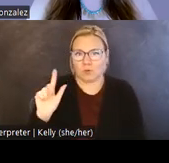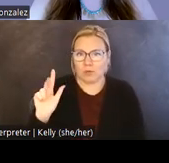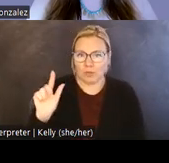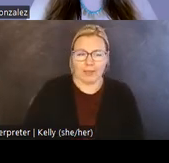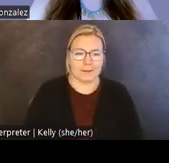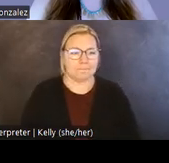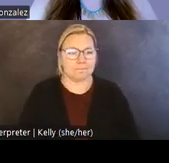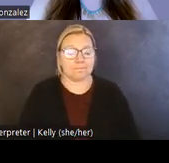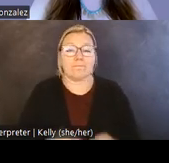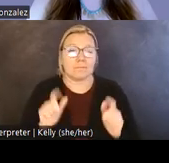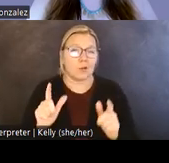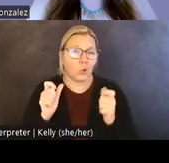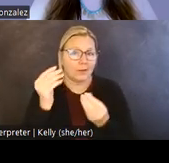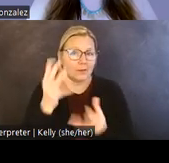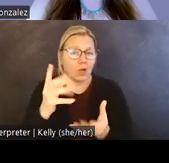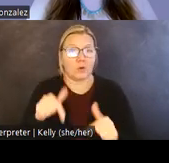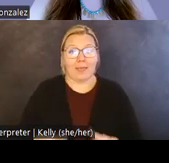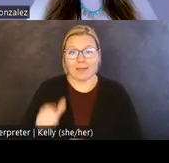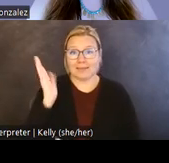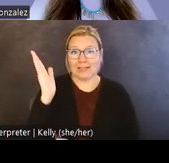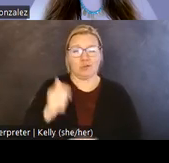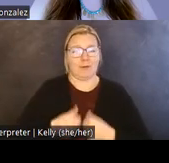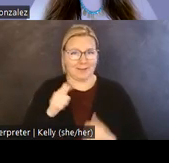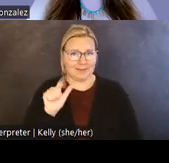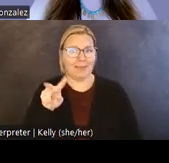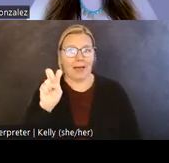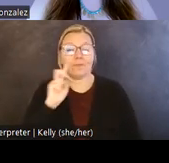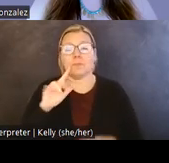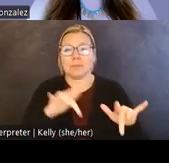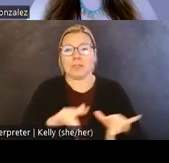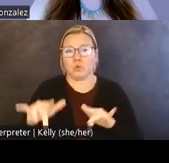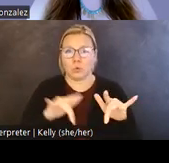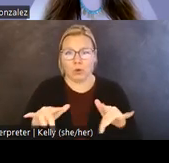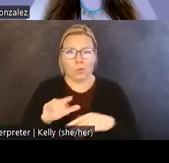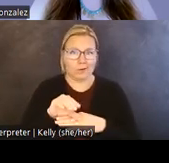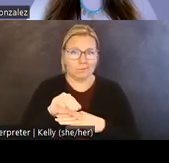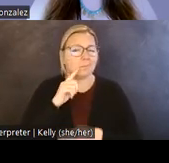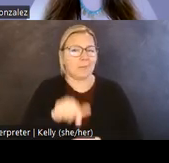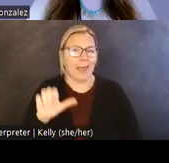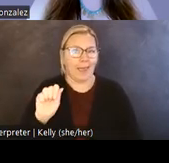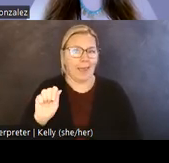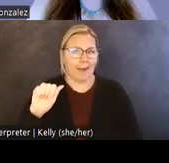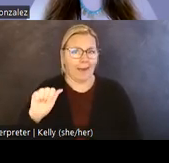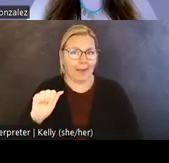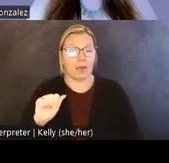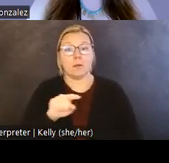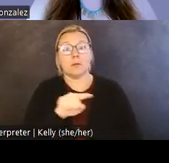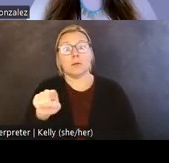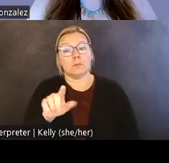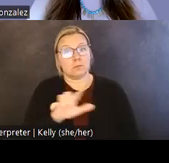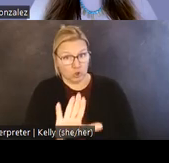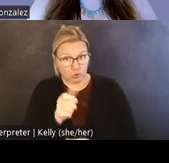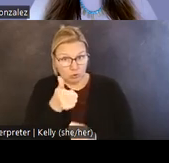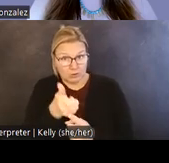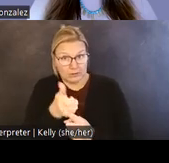Just a quick note, this lecture is a live presentation that is being recorded by the AIA. Recording by attendees is strictly